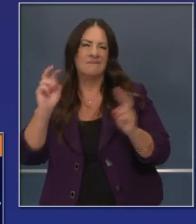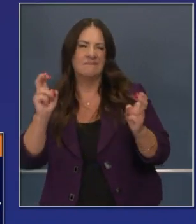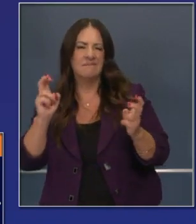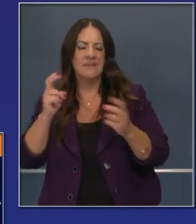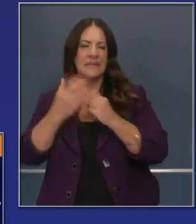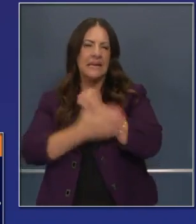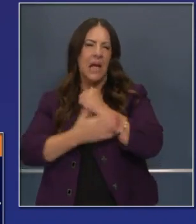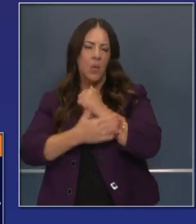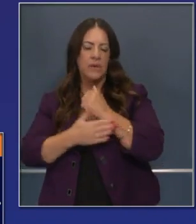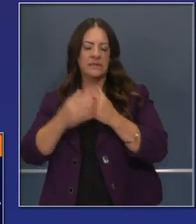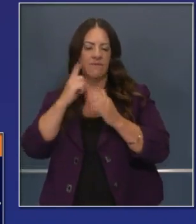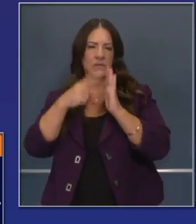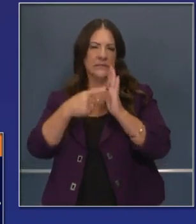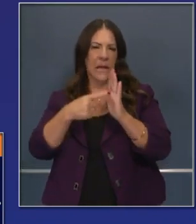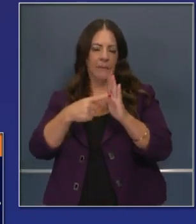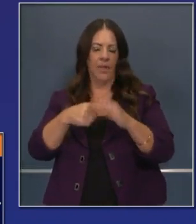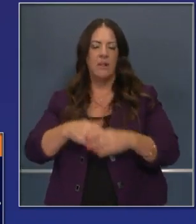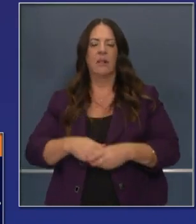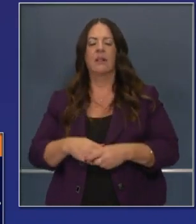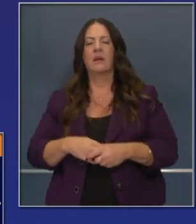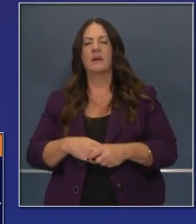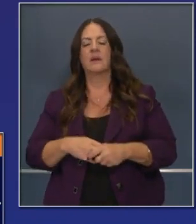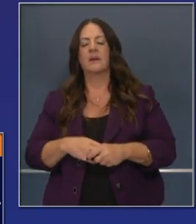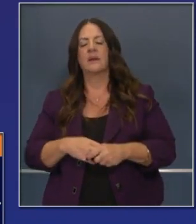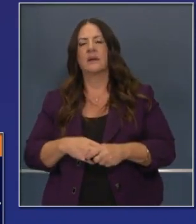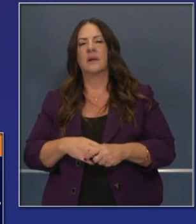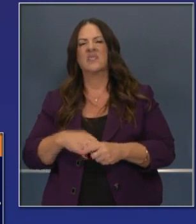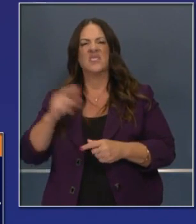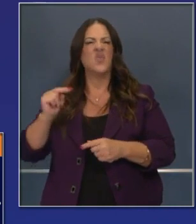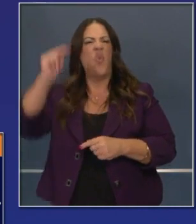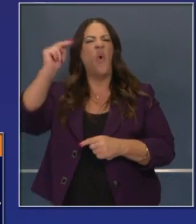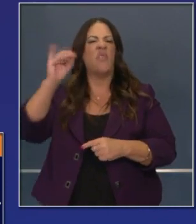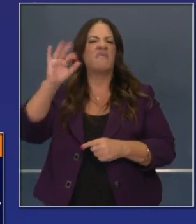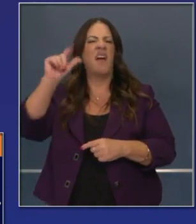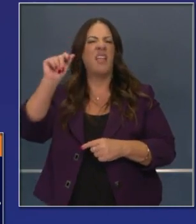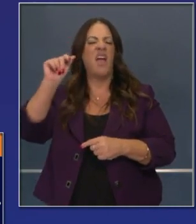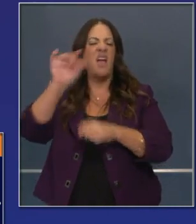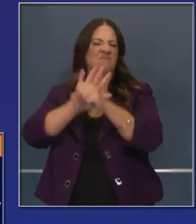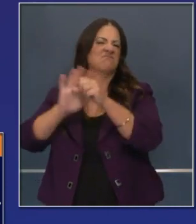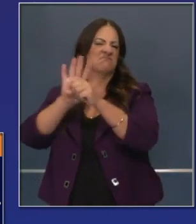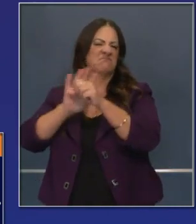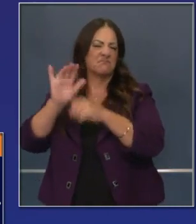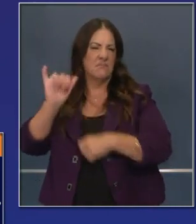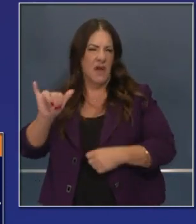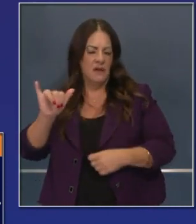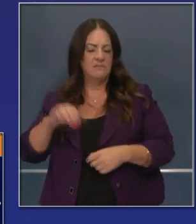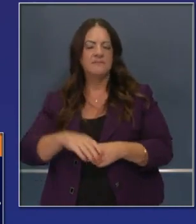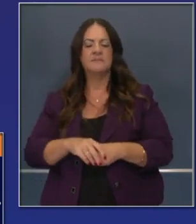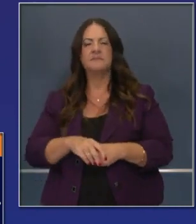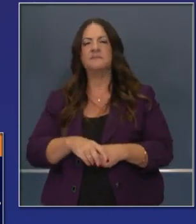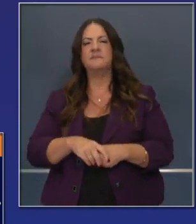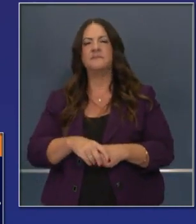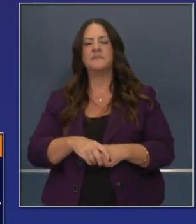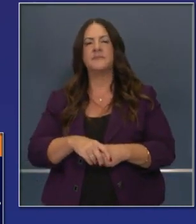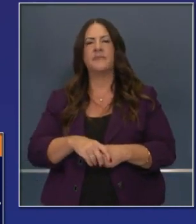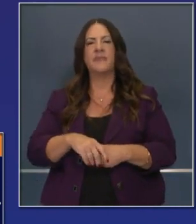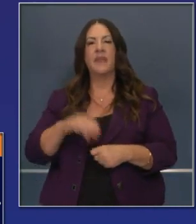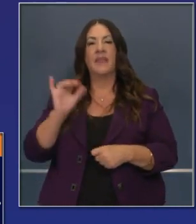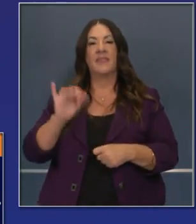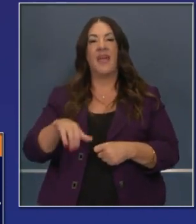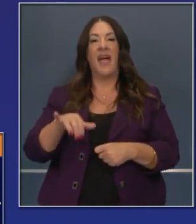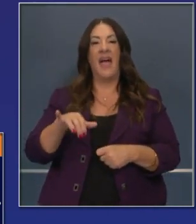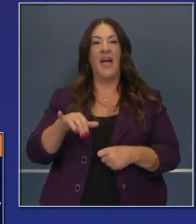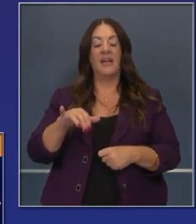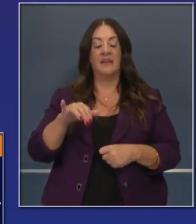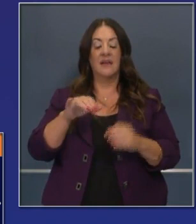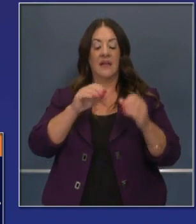Valley, and the sort of northern part of LA, what we refer to as upper Southern California. This, our effective